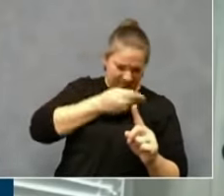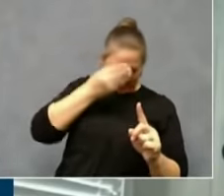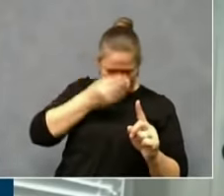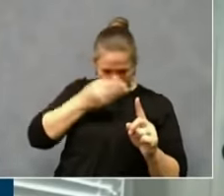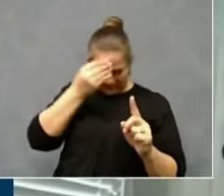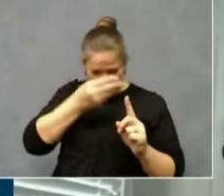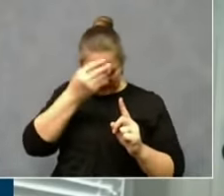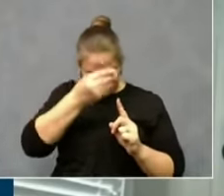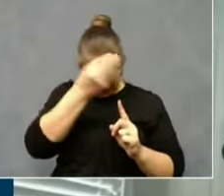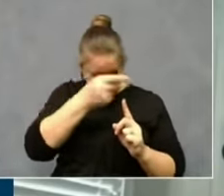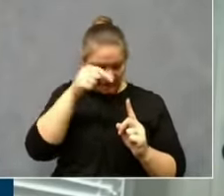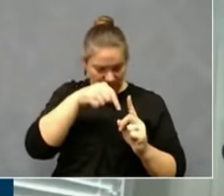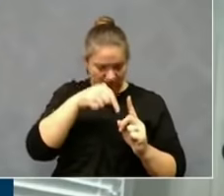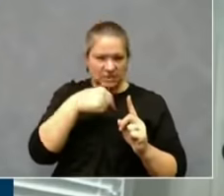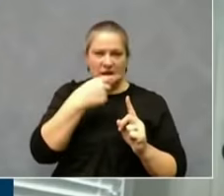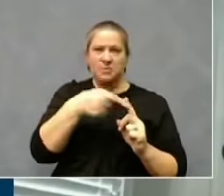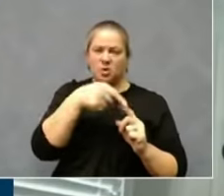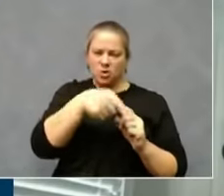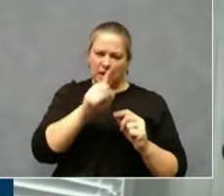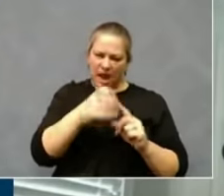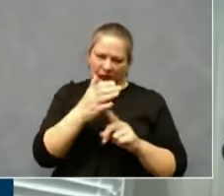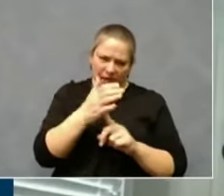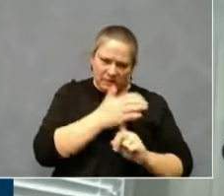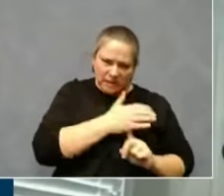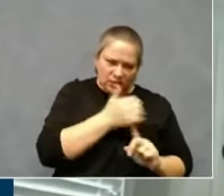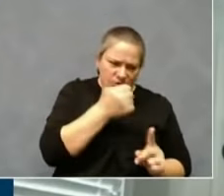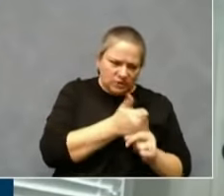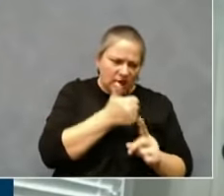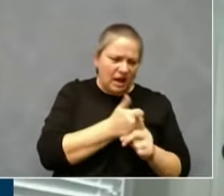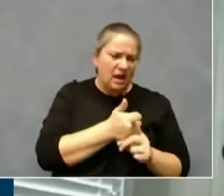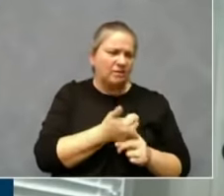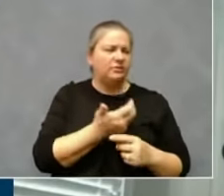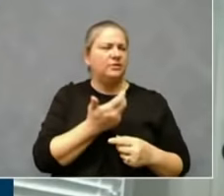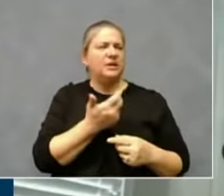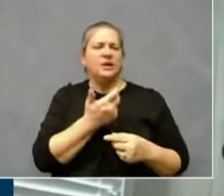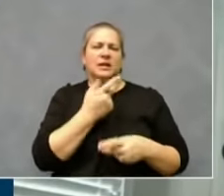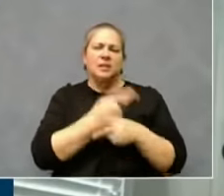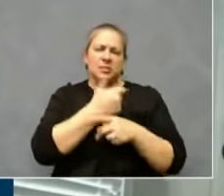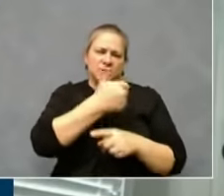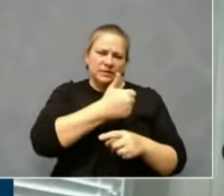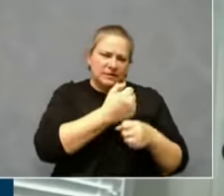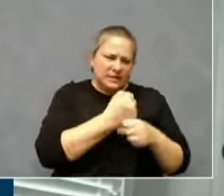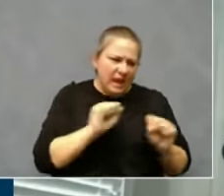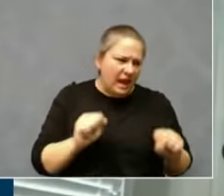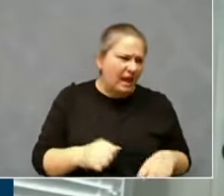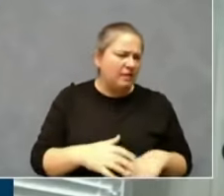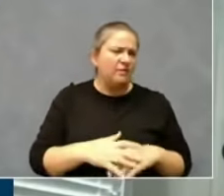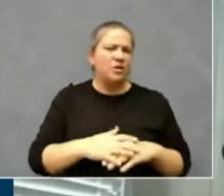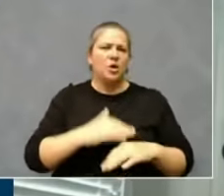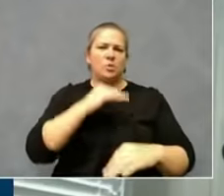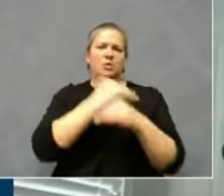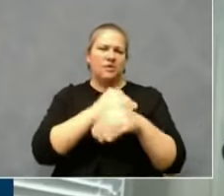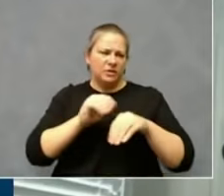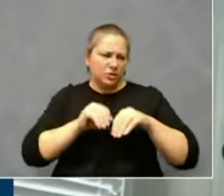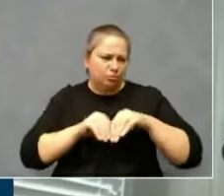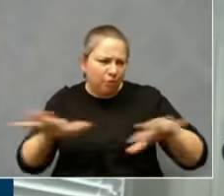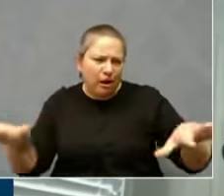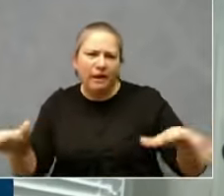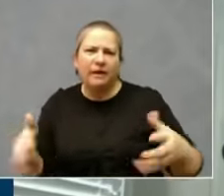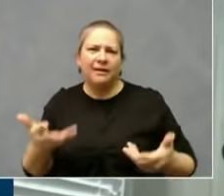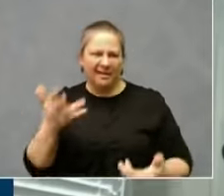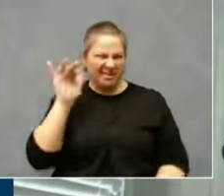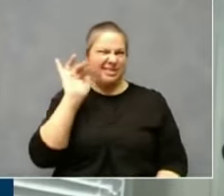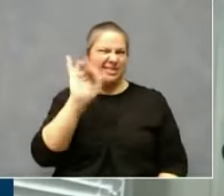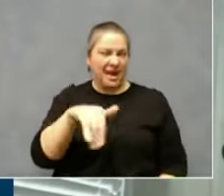isolating themselves away from others so they don't spread infection. And then we've also in Kentucky put in place other supports